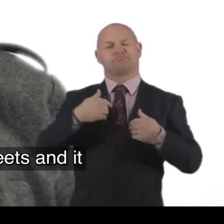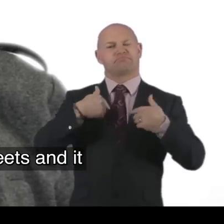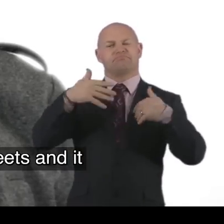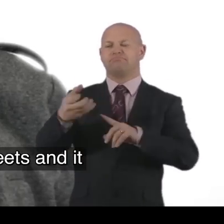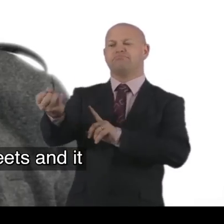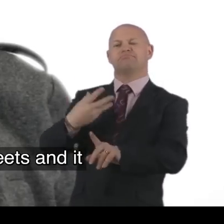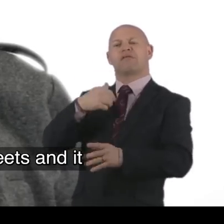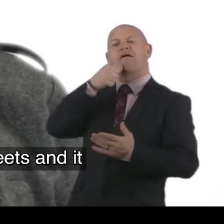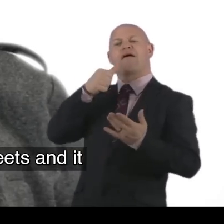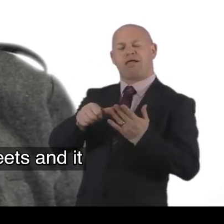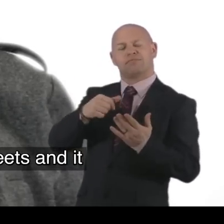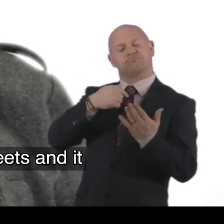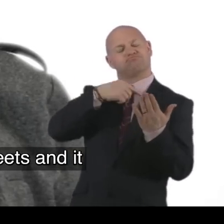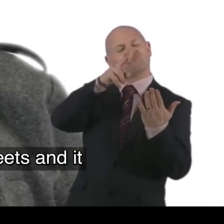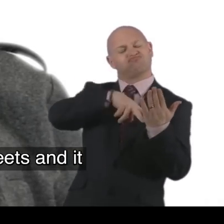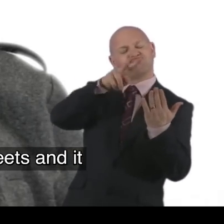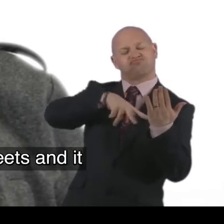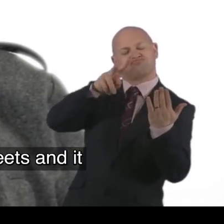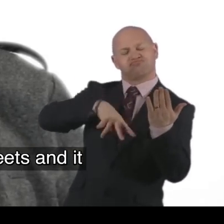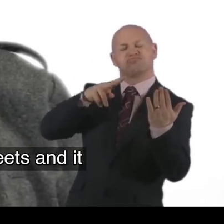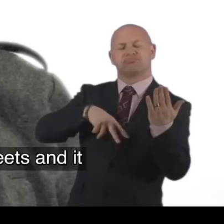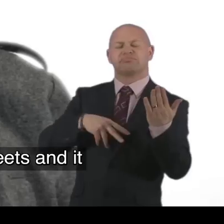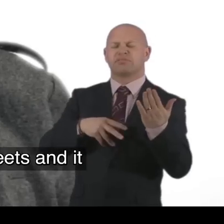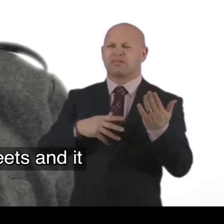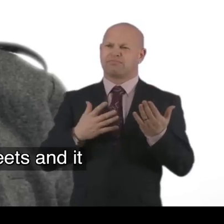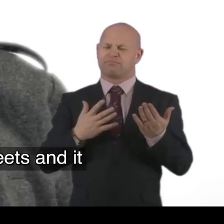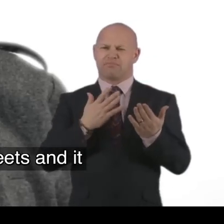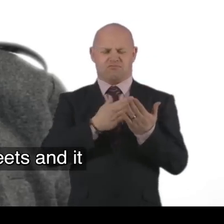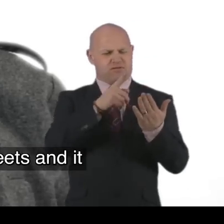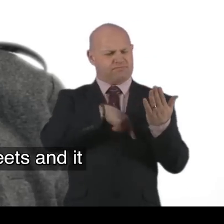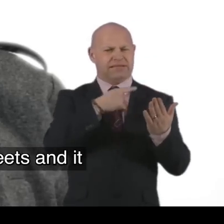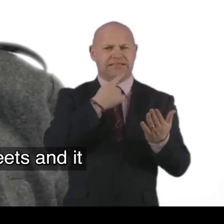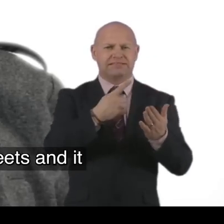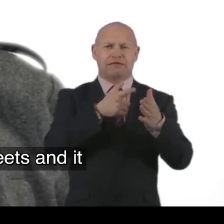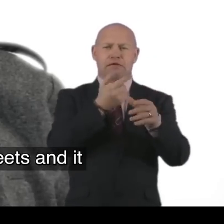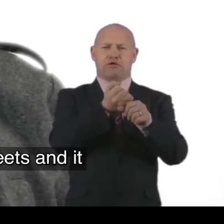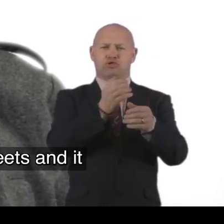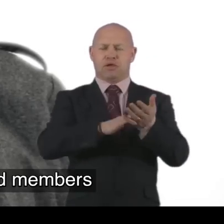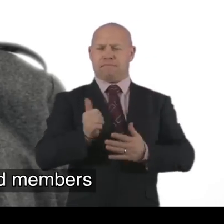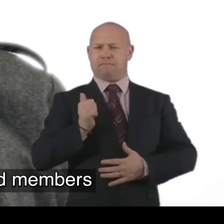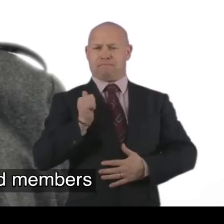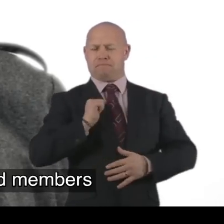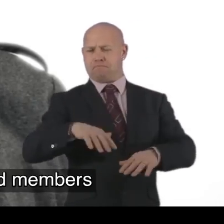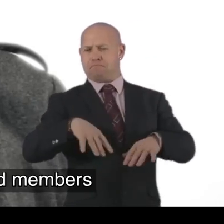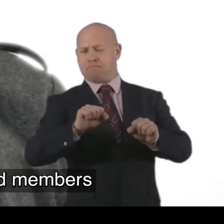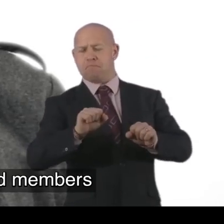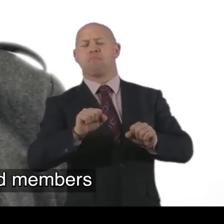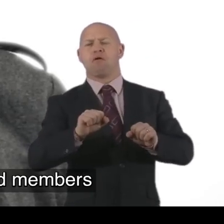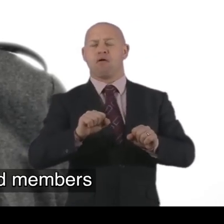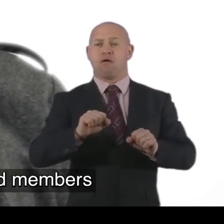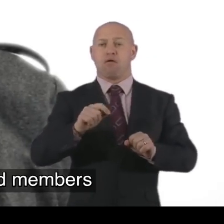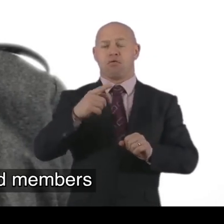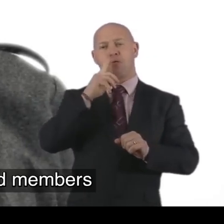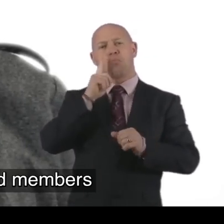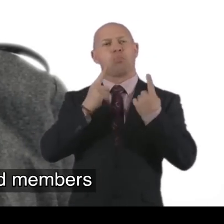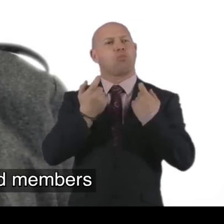sent me with the time sheets and that. And it said the AGM was coming up. And they said, they were looking